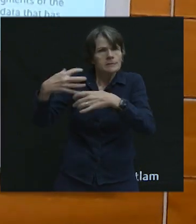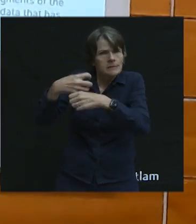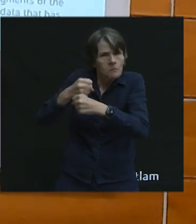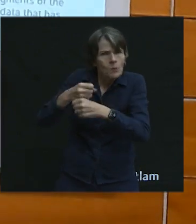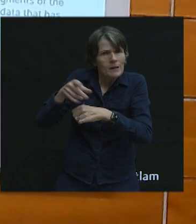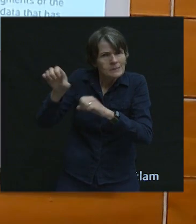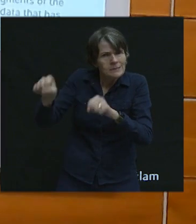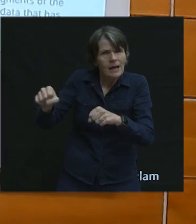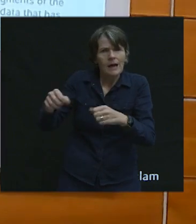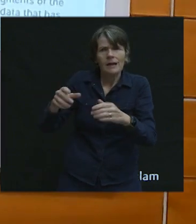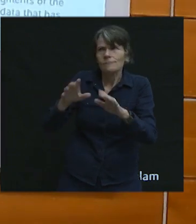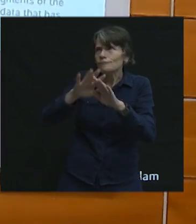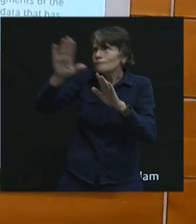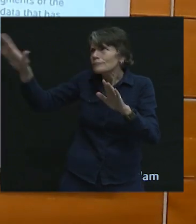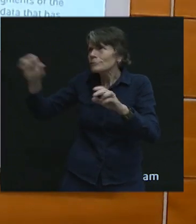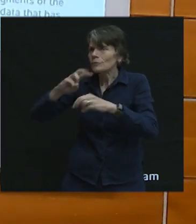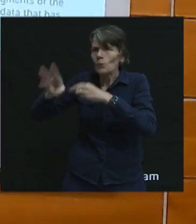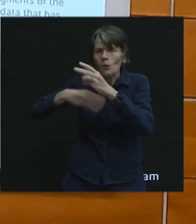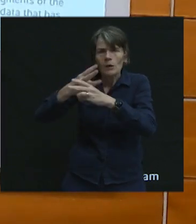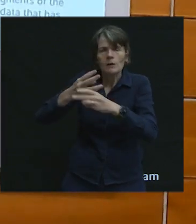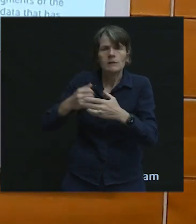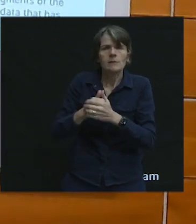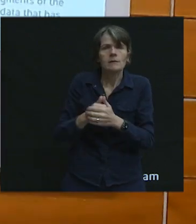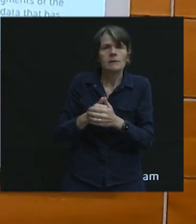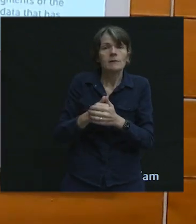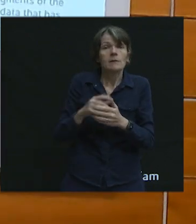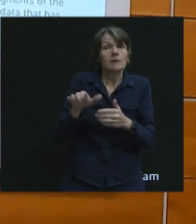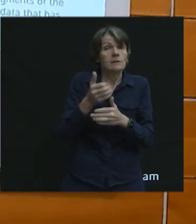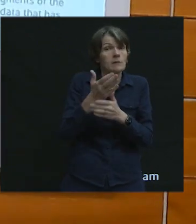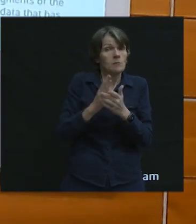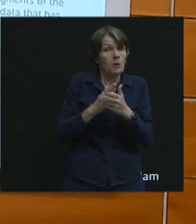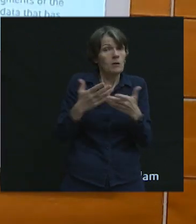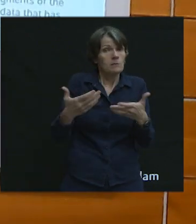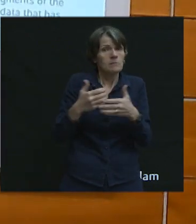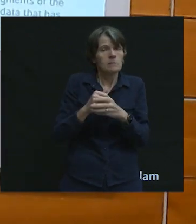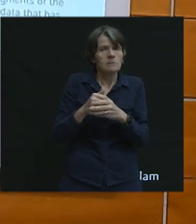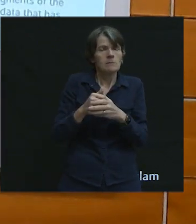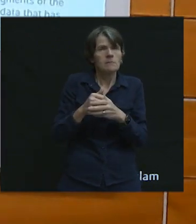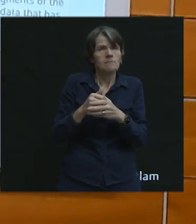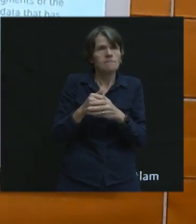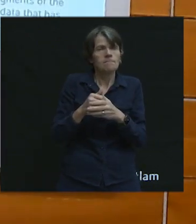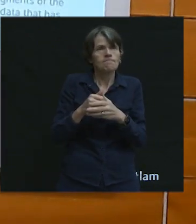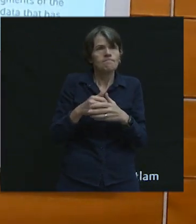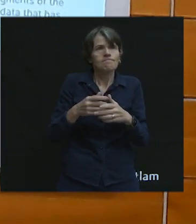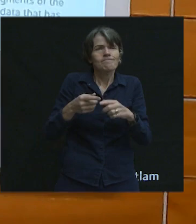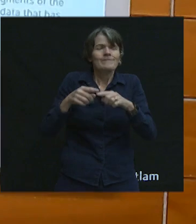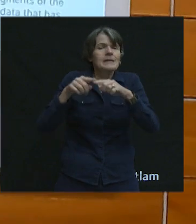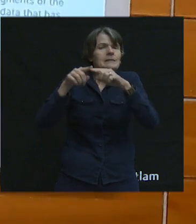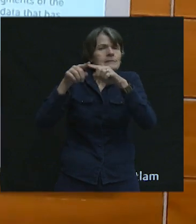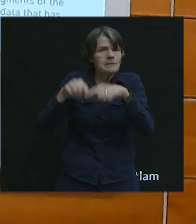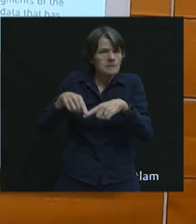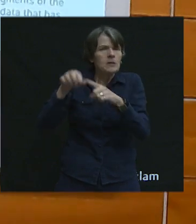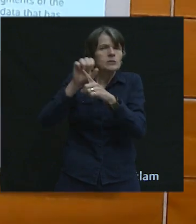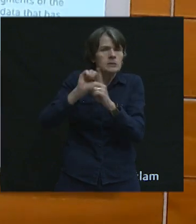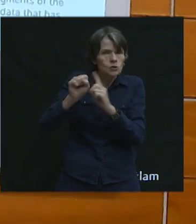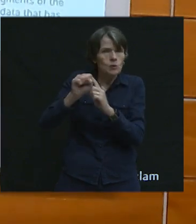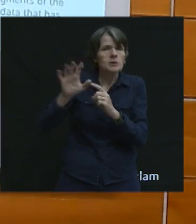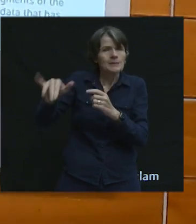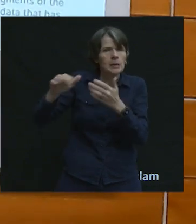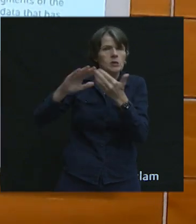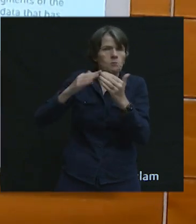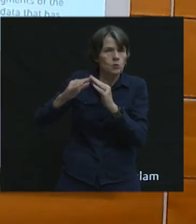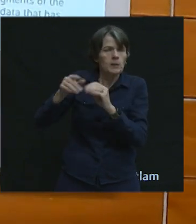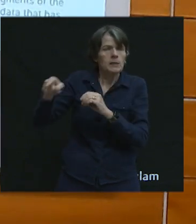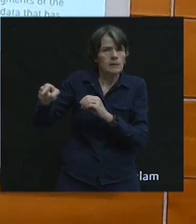different approaches around the world. And then the other part of it is actually very contextual to the community. I'm actually